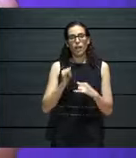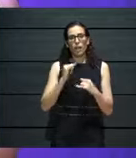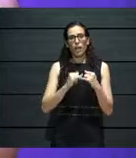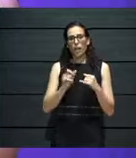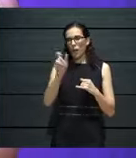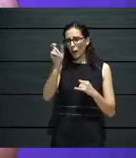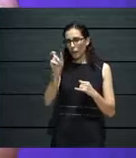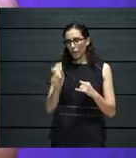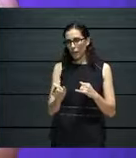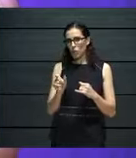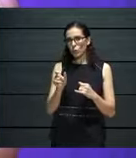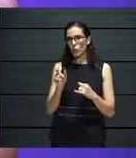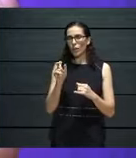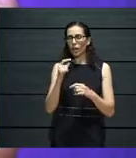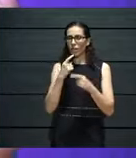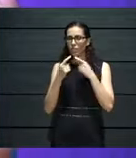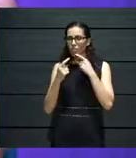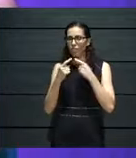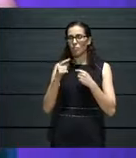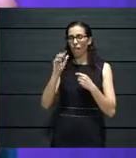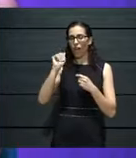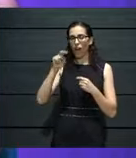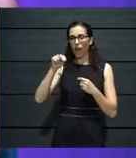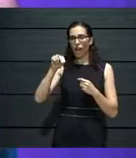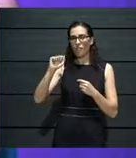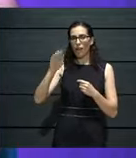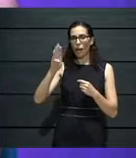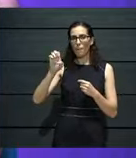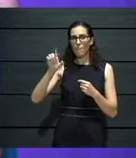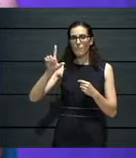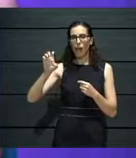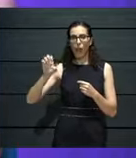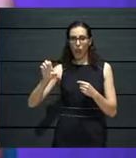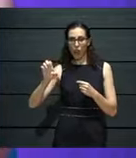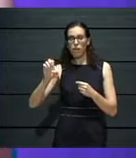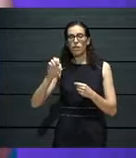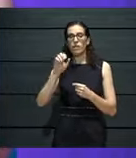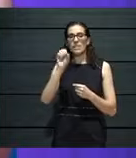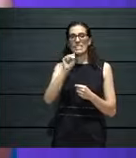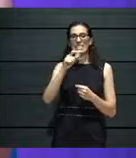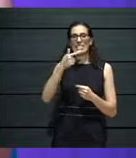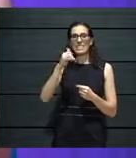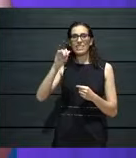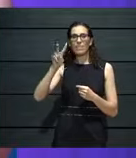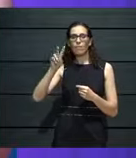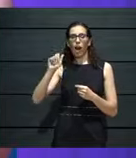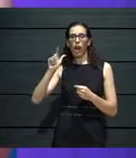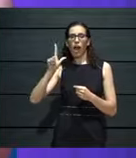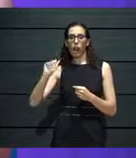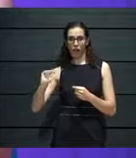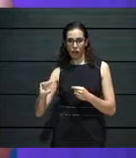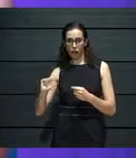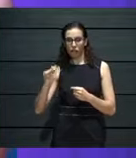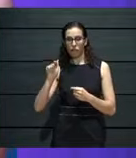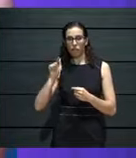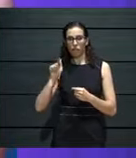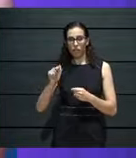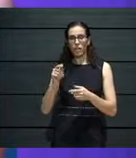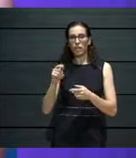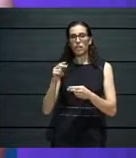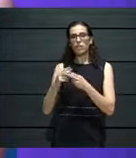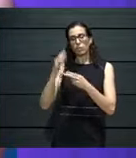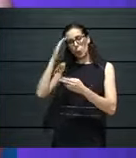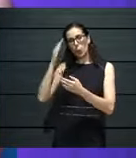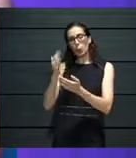Annabelle Stivala, who is the director of Festivals Malta. Festivals Malta is an agency which produces eight festivals